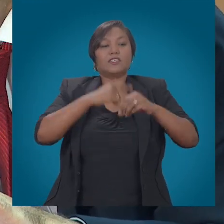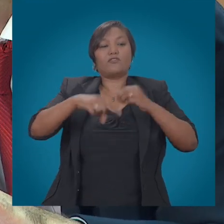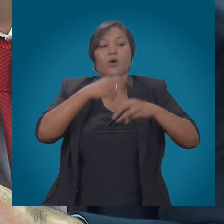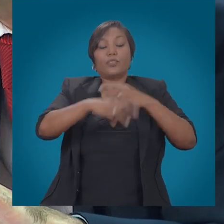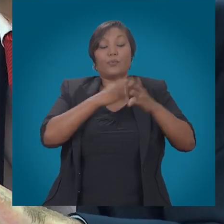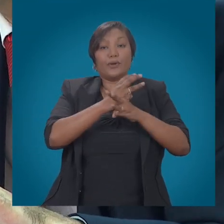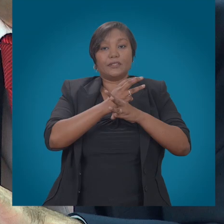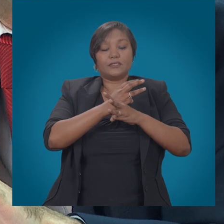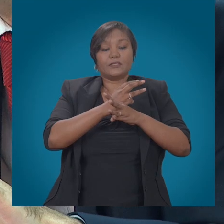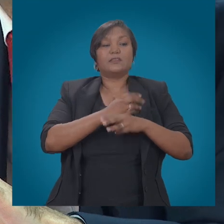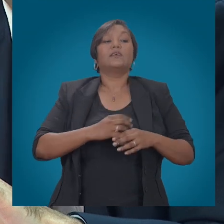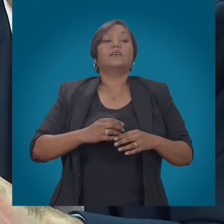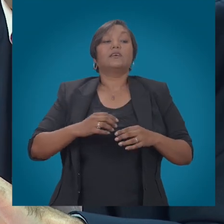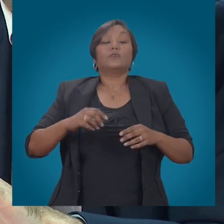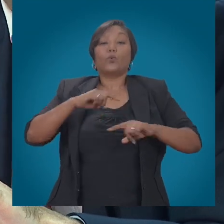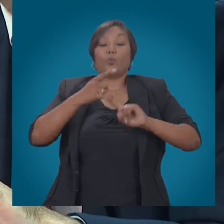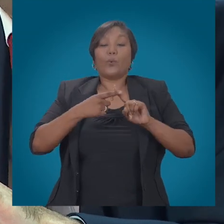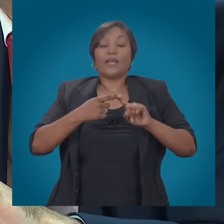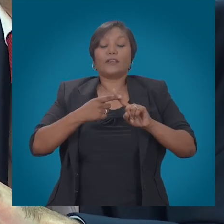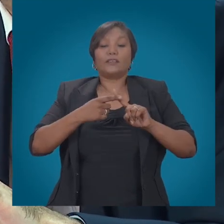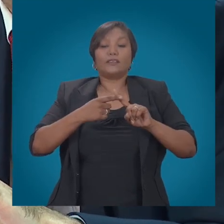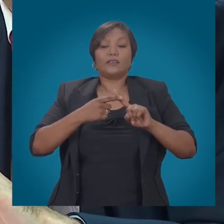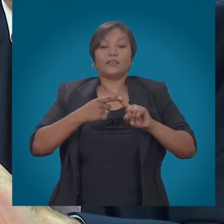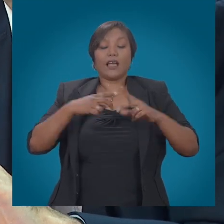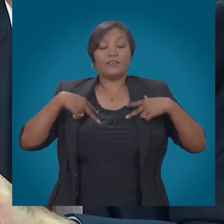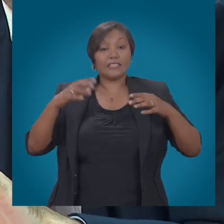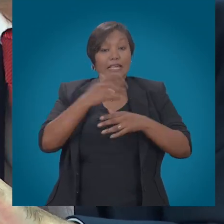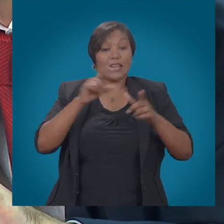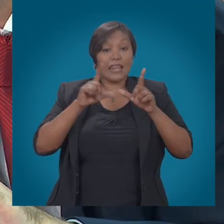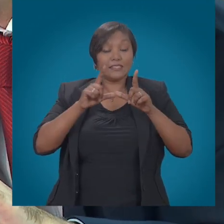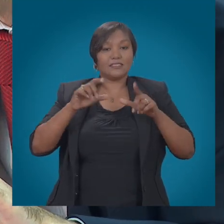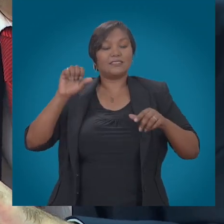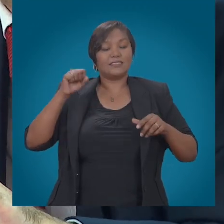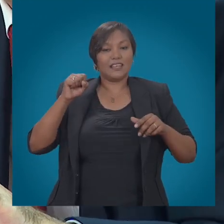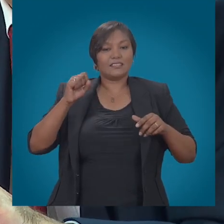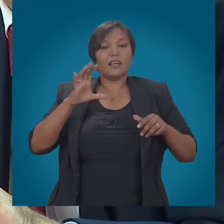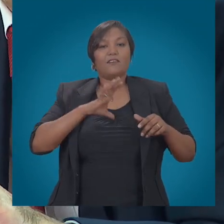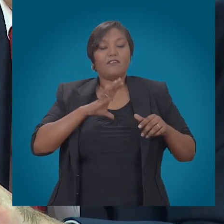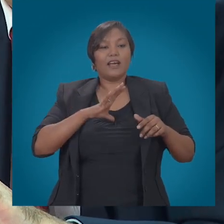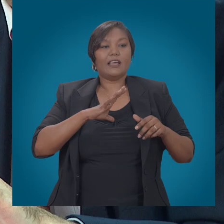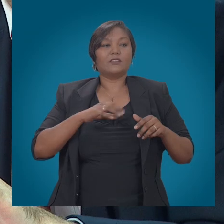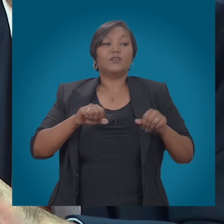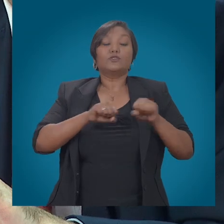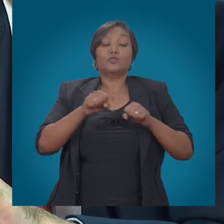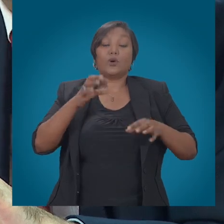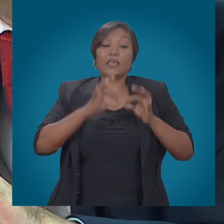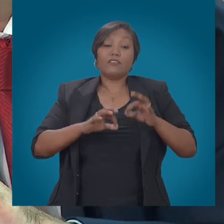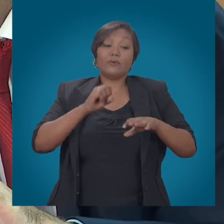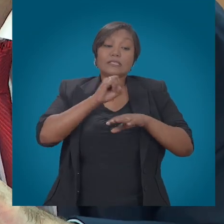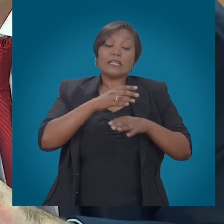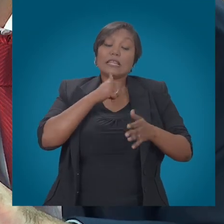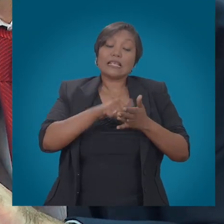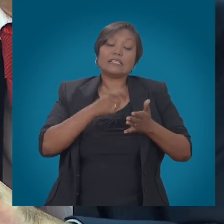was required of them. In Europe, for example, Belgium and France, they have licenses there. There wouldn't be a problem getting them to be